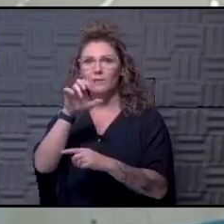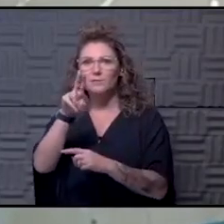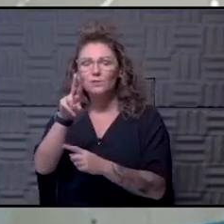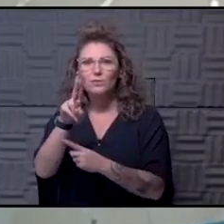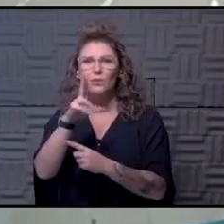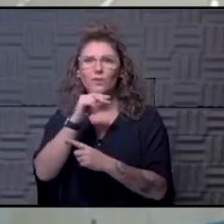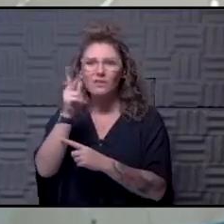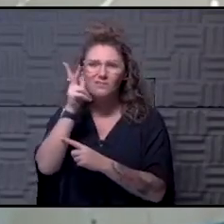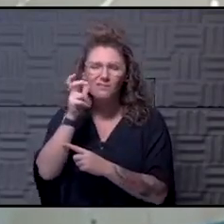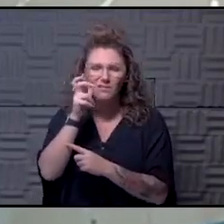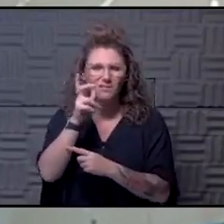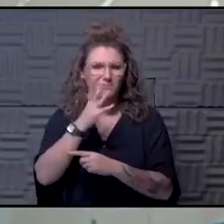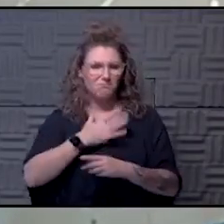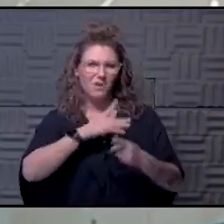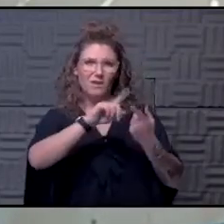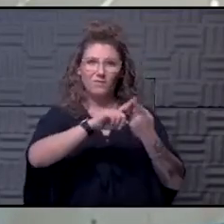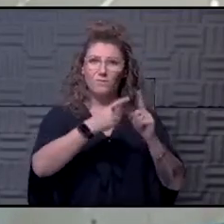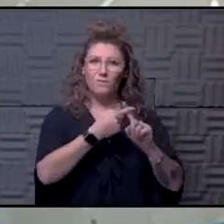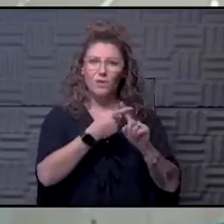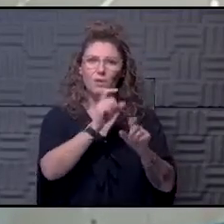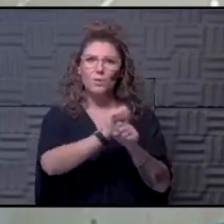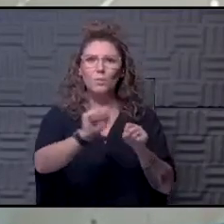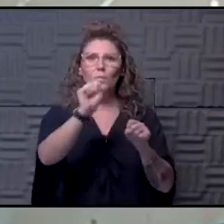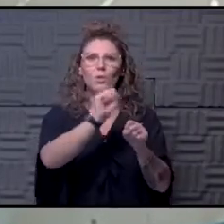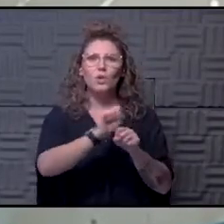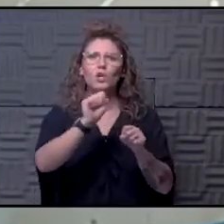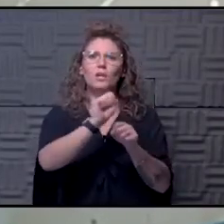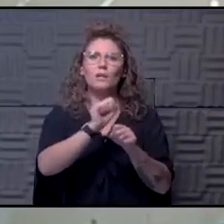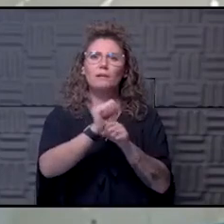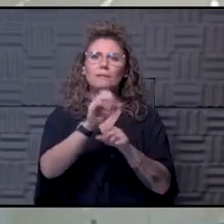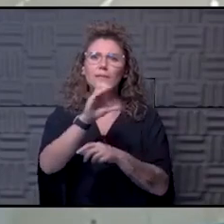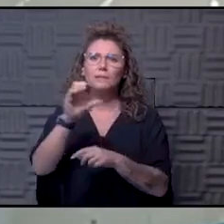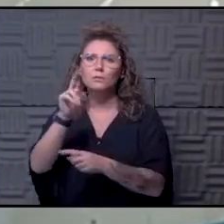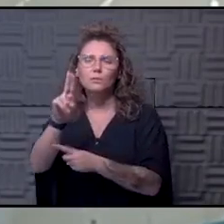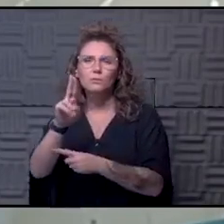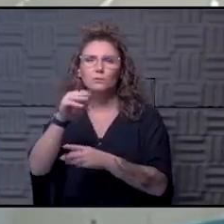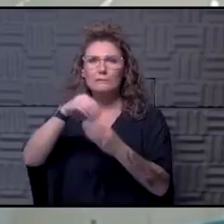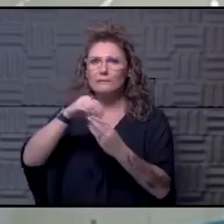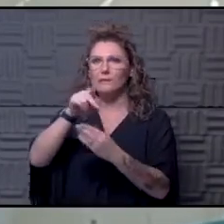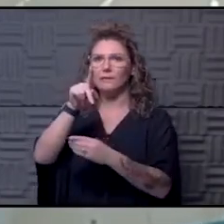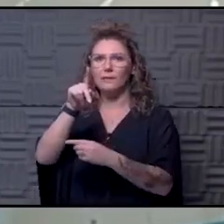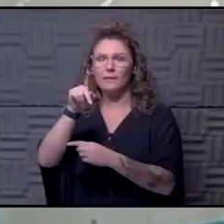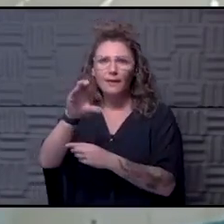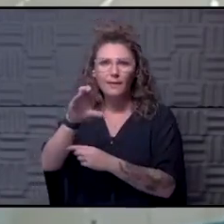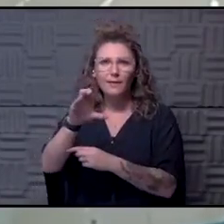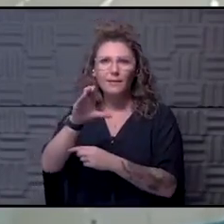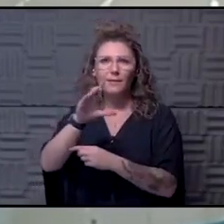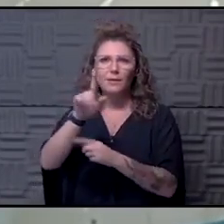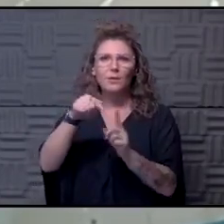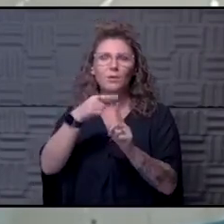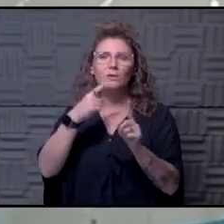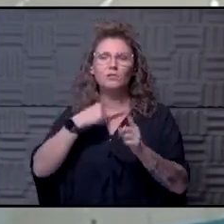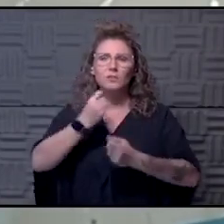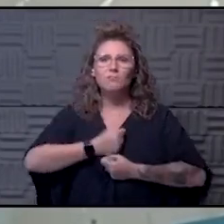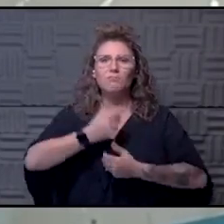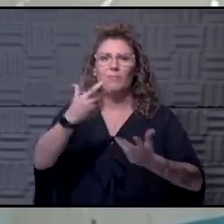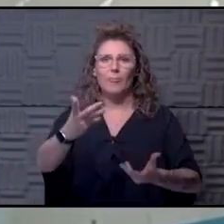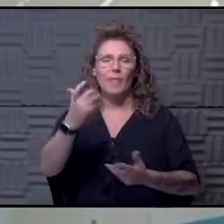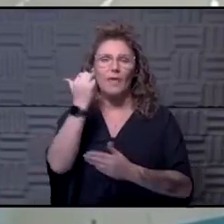listening to a friend of mine that's working in a critical care unit in Kansas City as she decompresses every day.